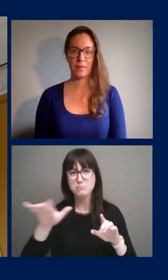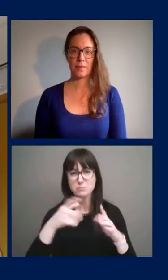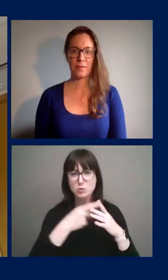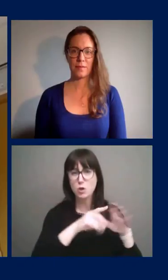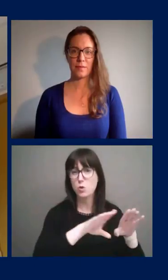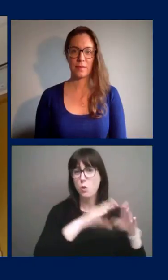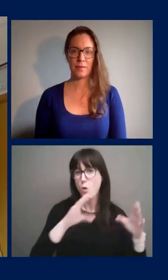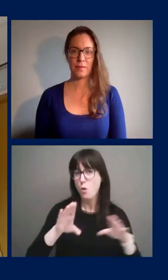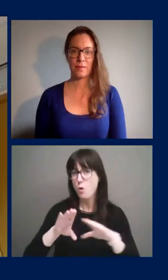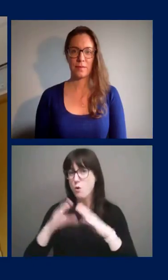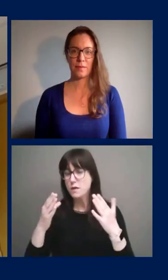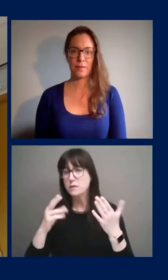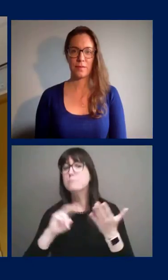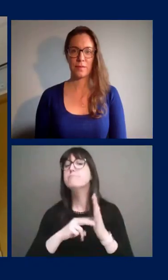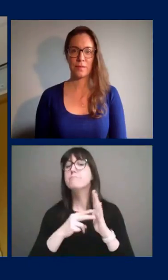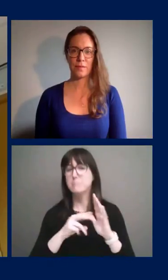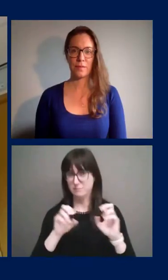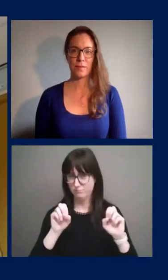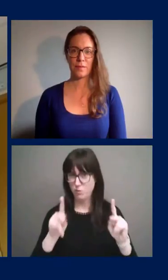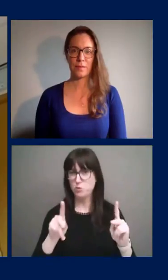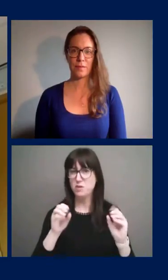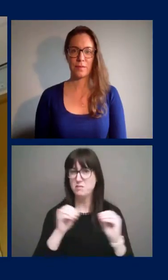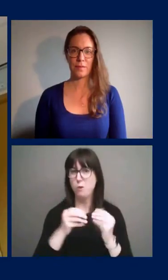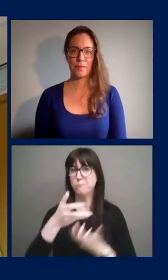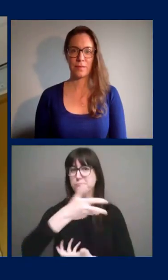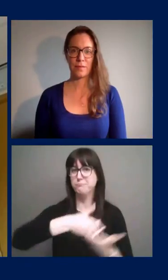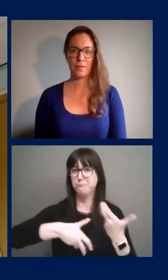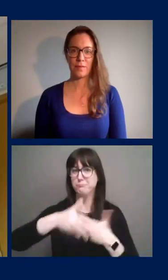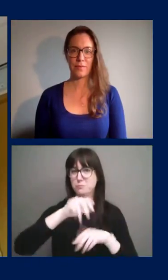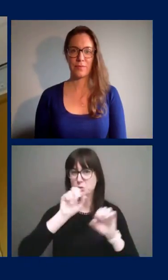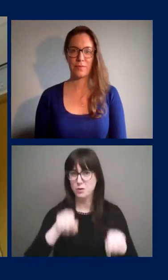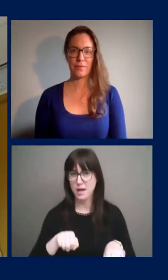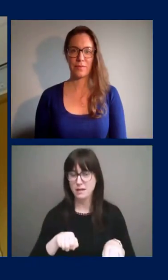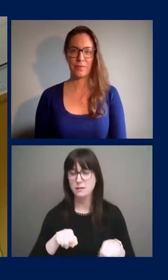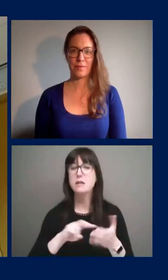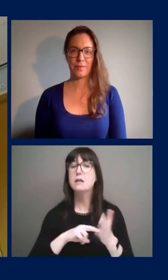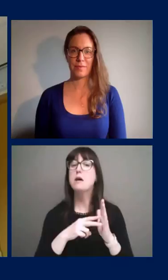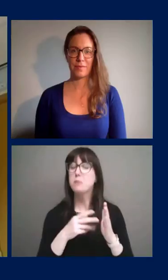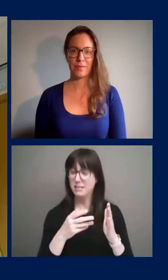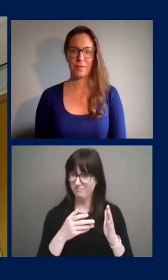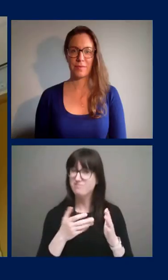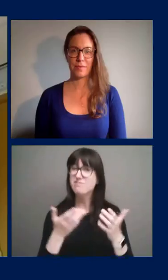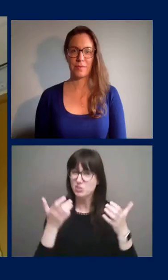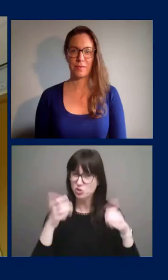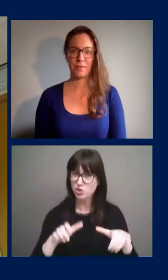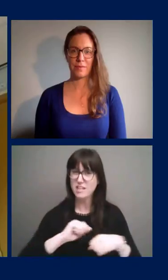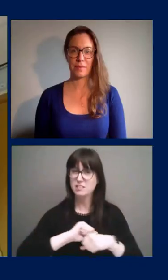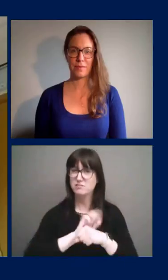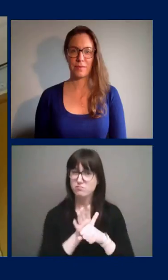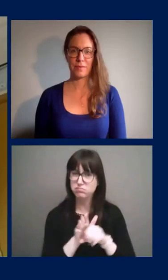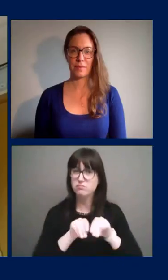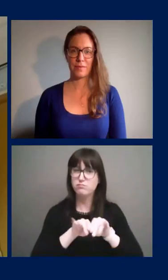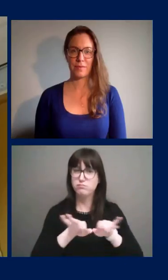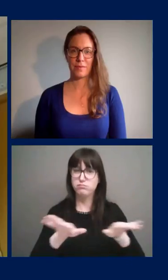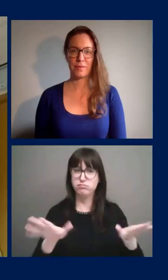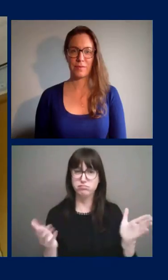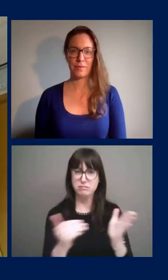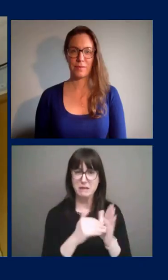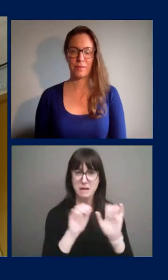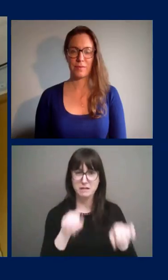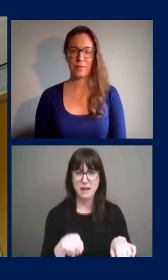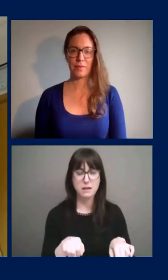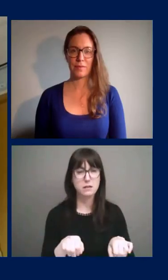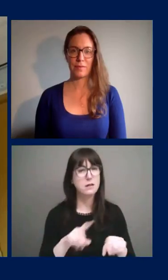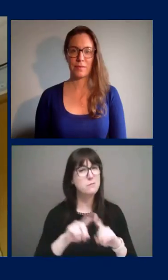increased opportunities for interacting with each other, and so there's a greater chance of the virus spreading. Our message remains the same.